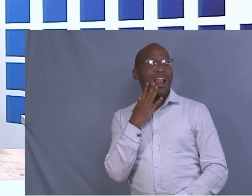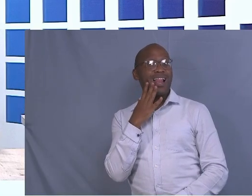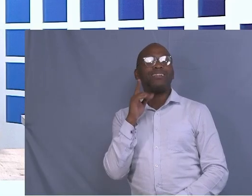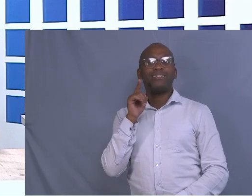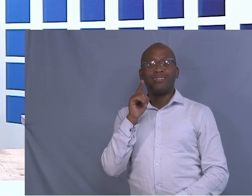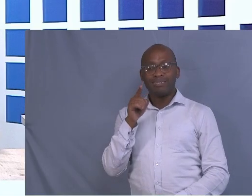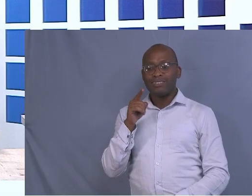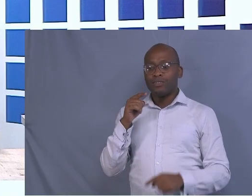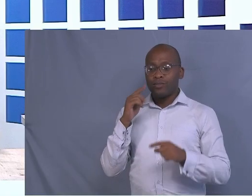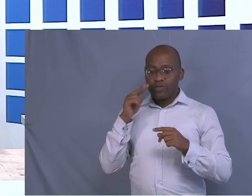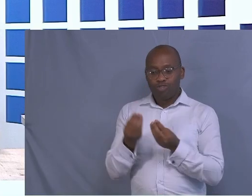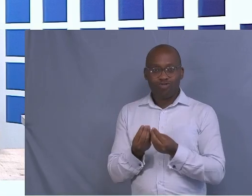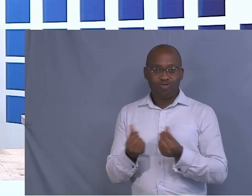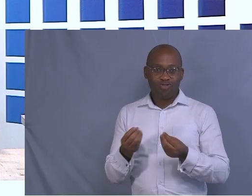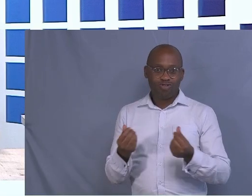cultivation.